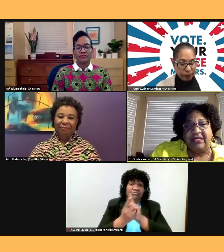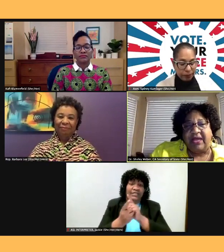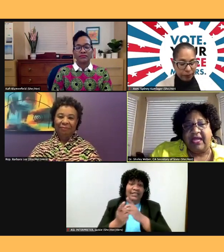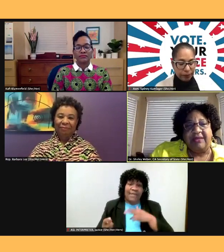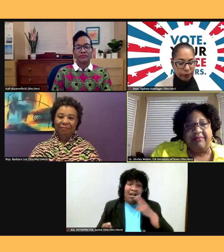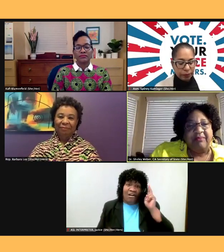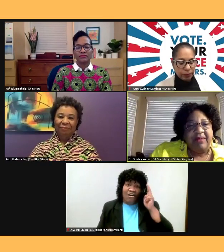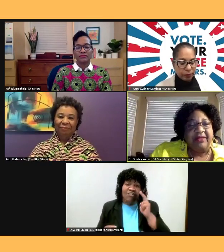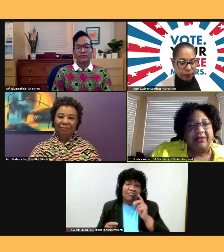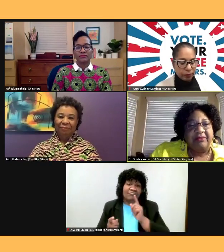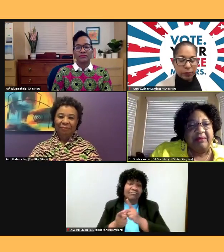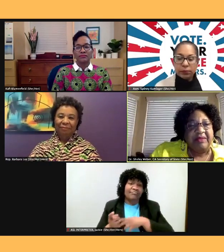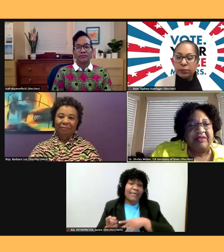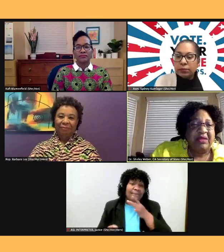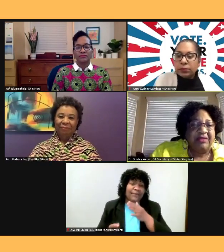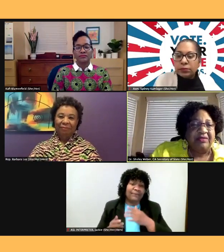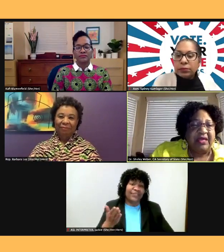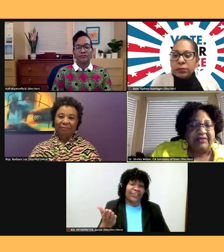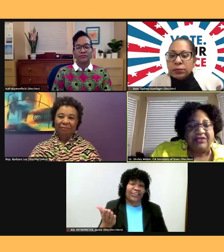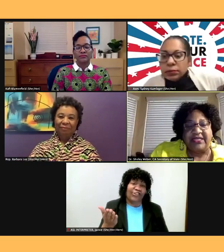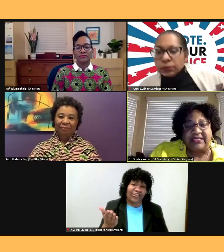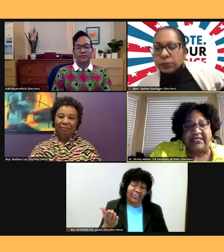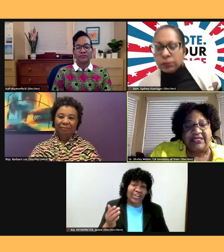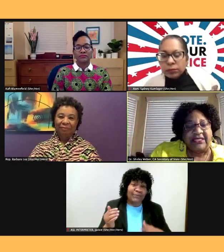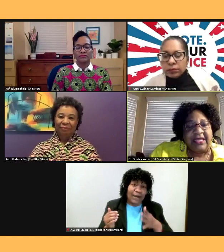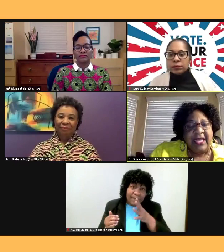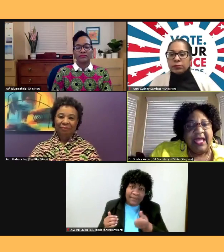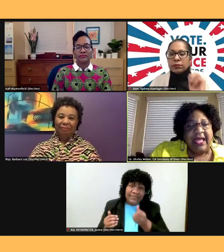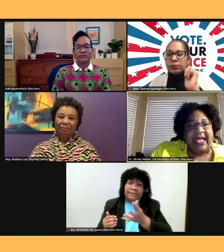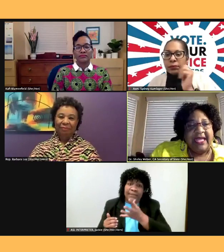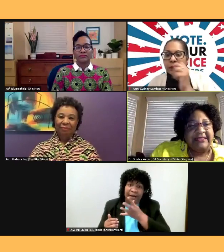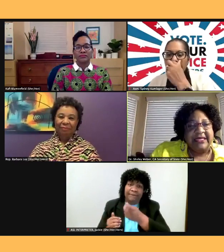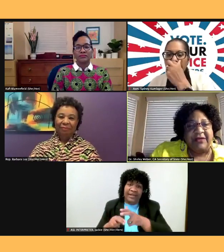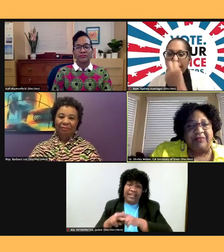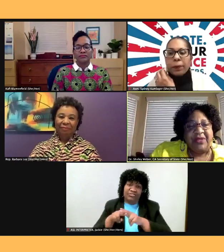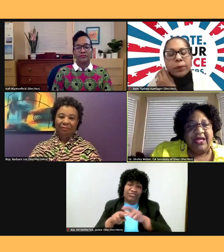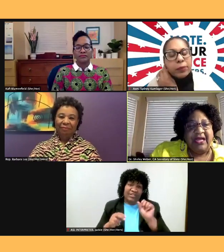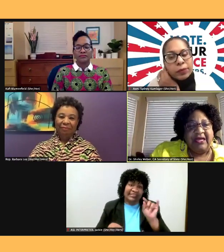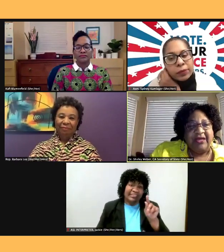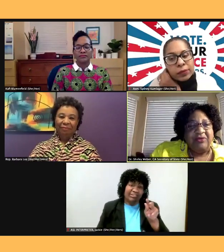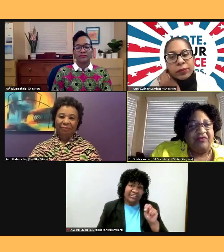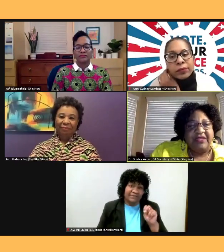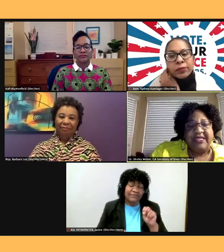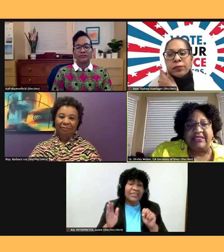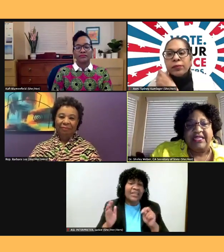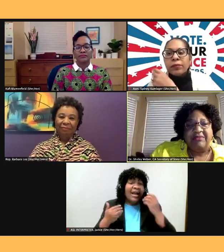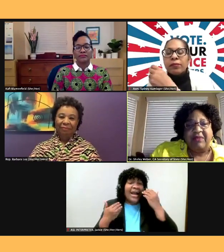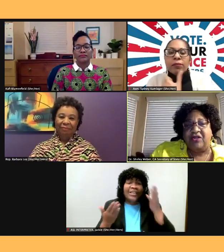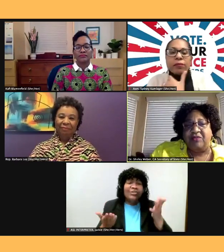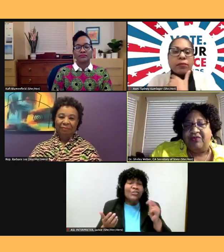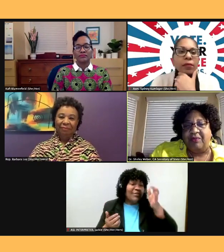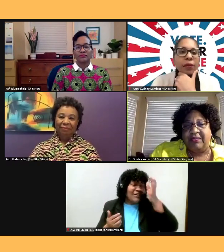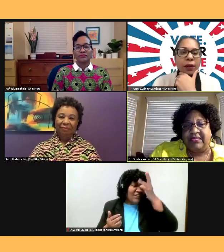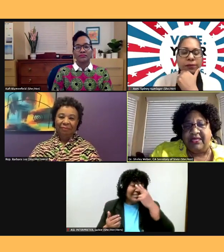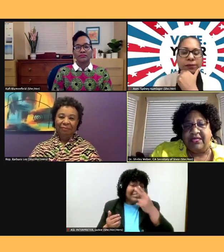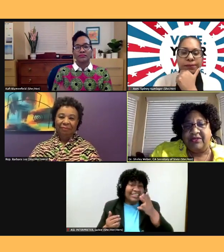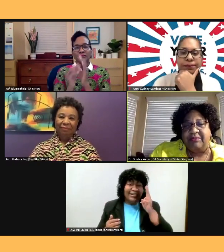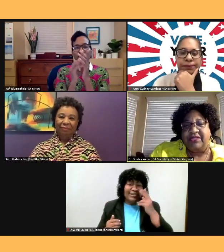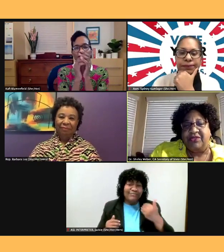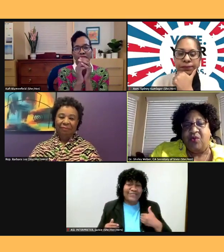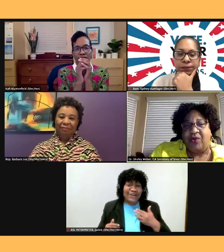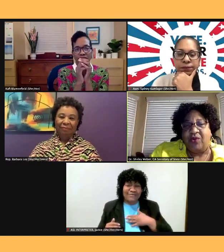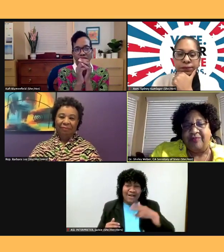mother, my mother's mother there at the train station. And, um, uh, I don't know if you'd ever seen my uncle before because my uncle had been in the war.